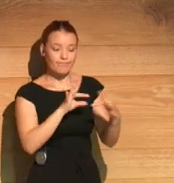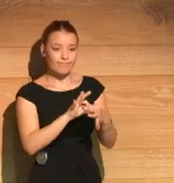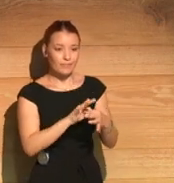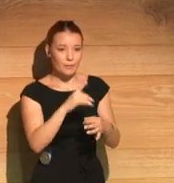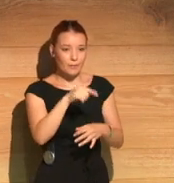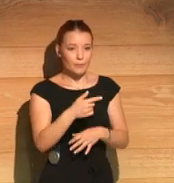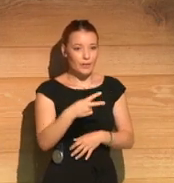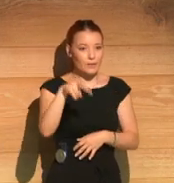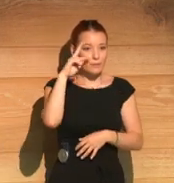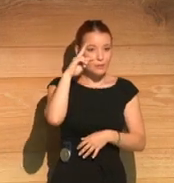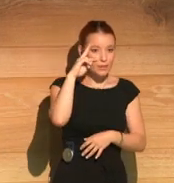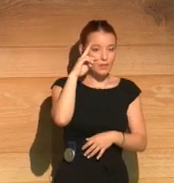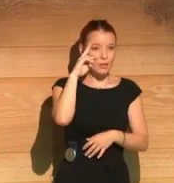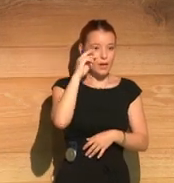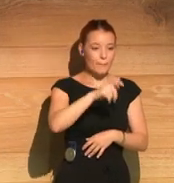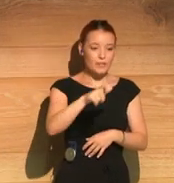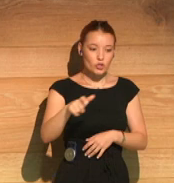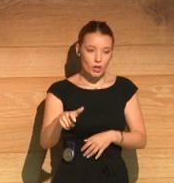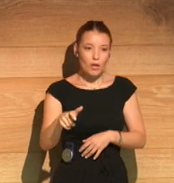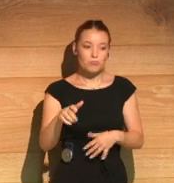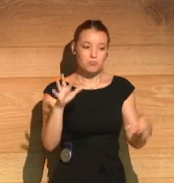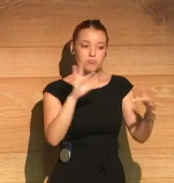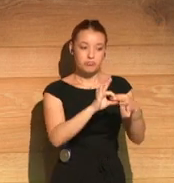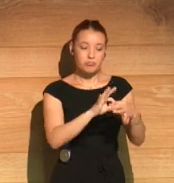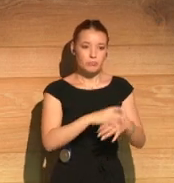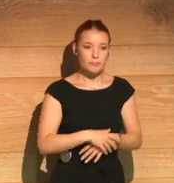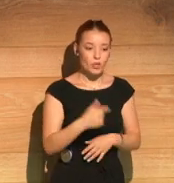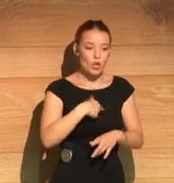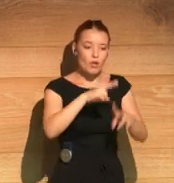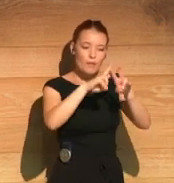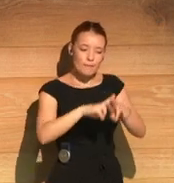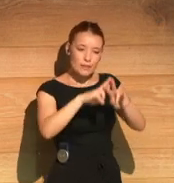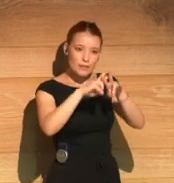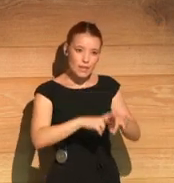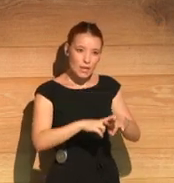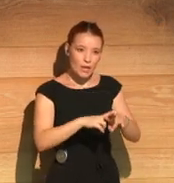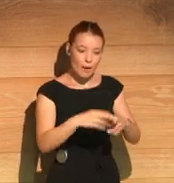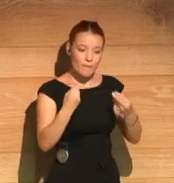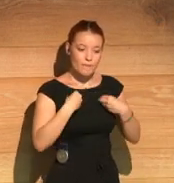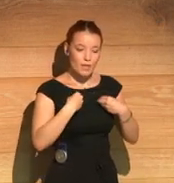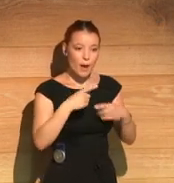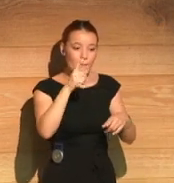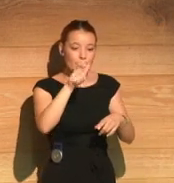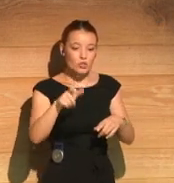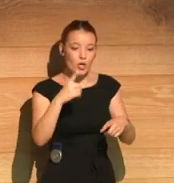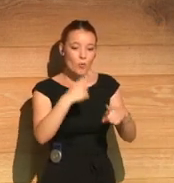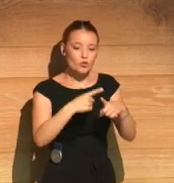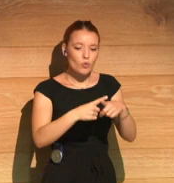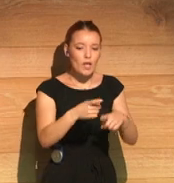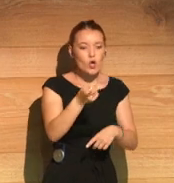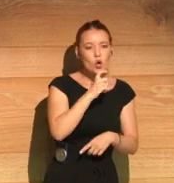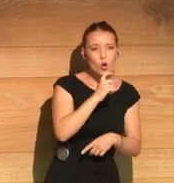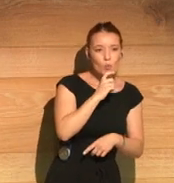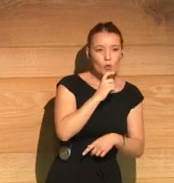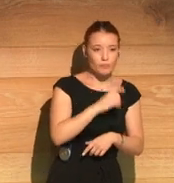research, you know, of what life was like for gay people back then. And, you know, and I also had my own experiences of,